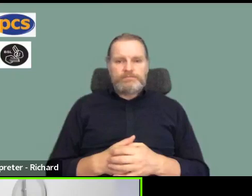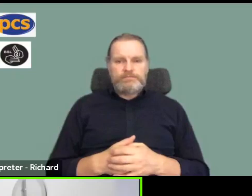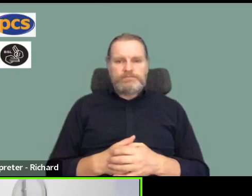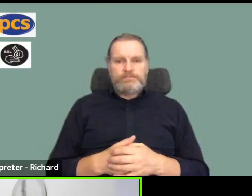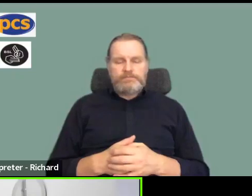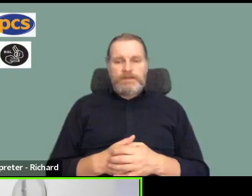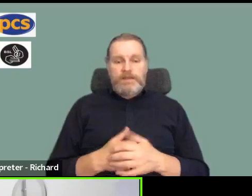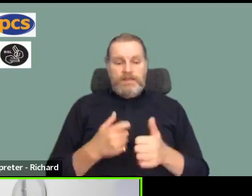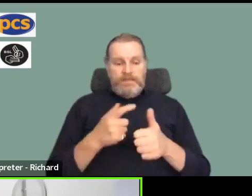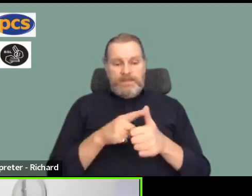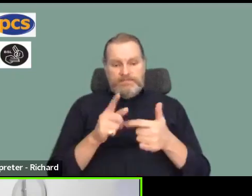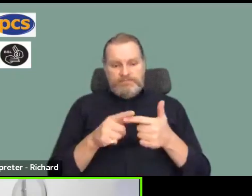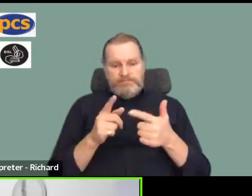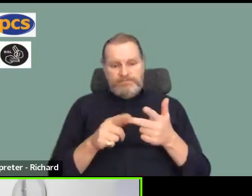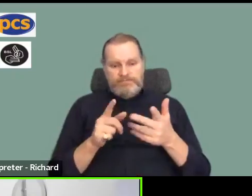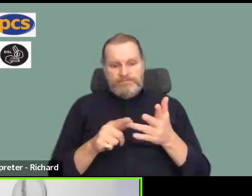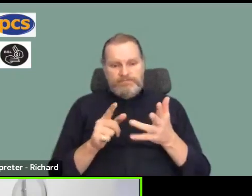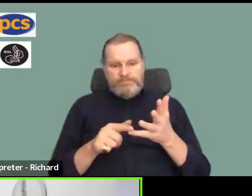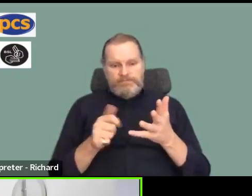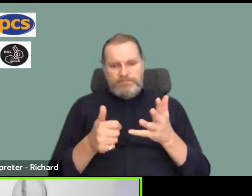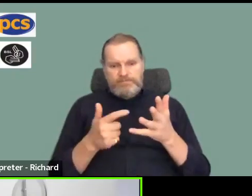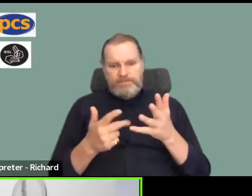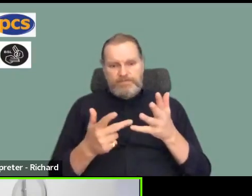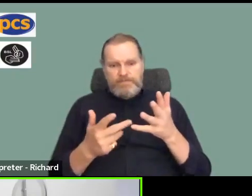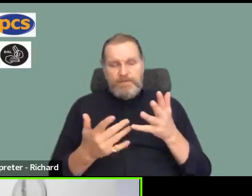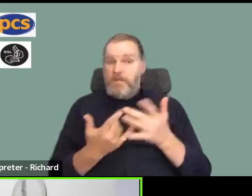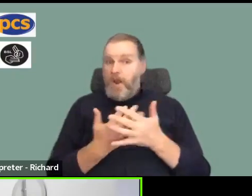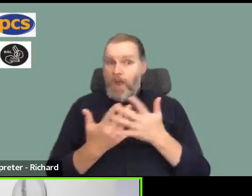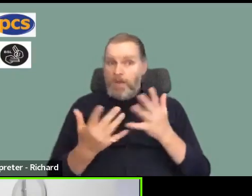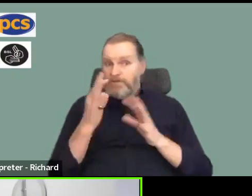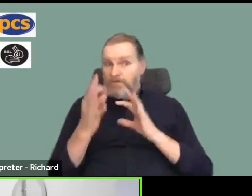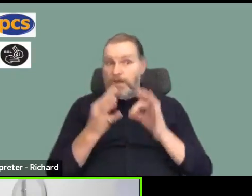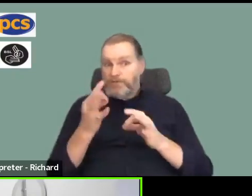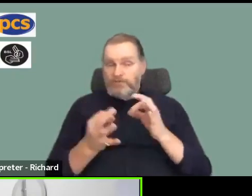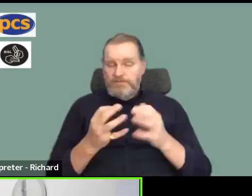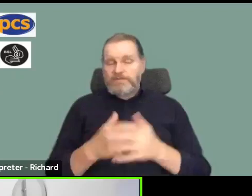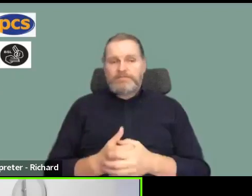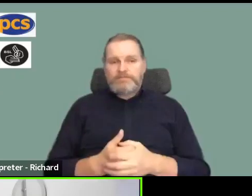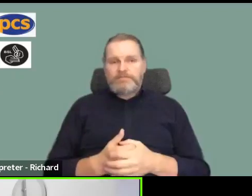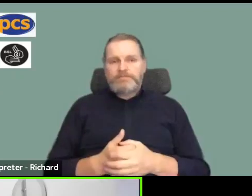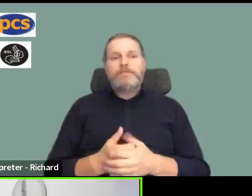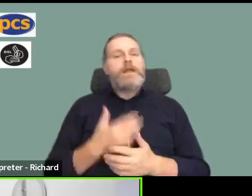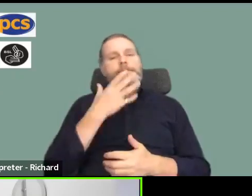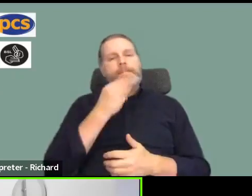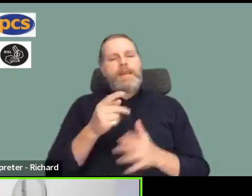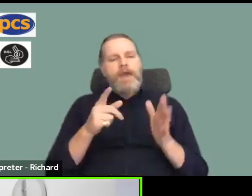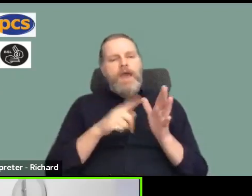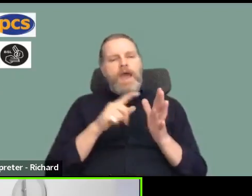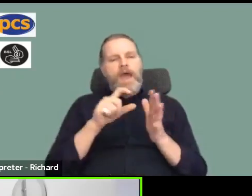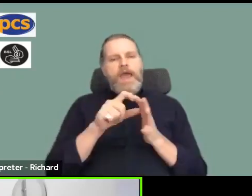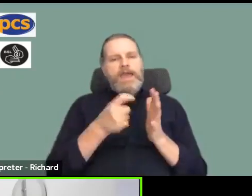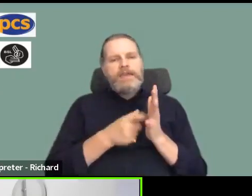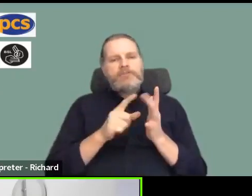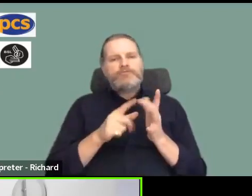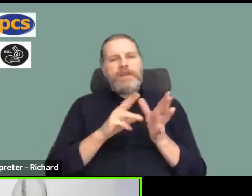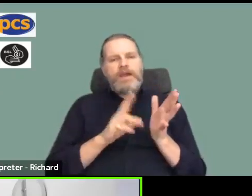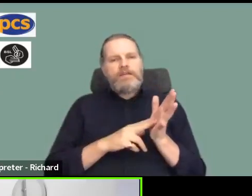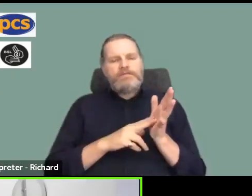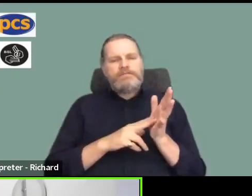throwing questions at you thick and fast here. But Adrienne says, possibly too long,